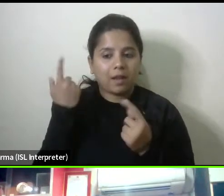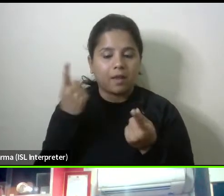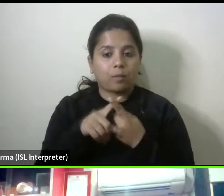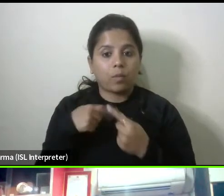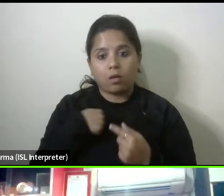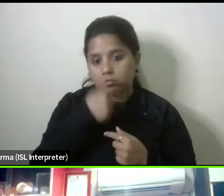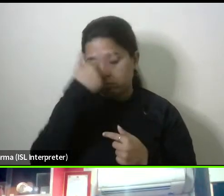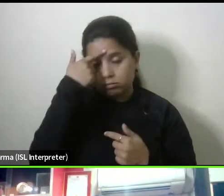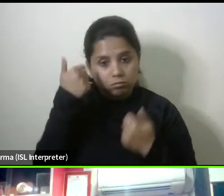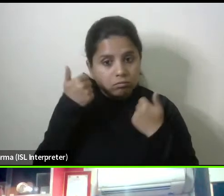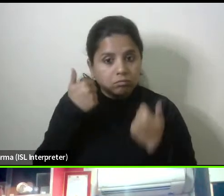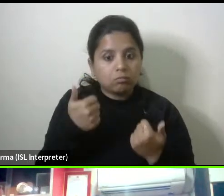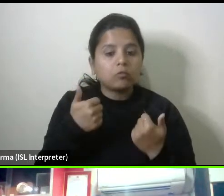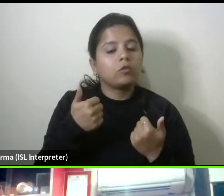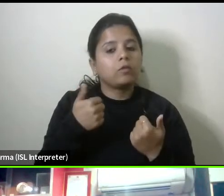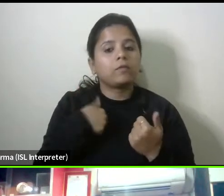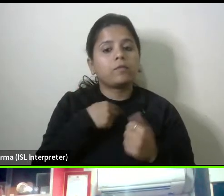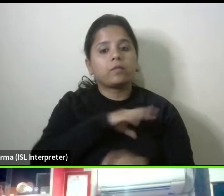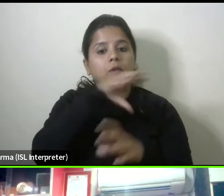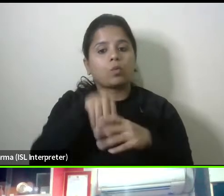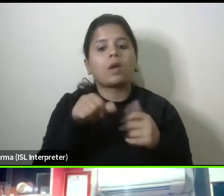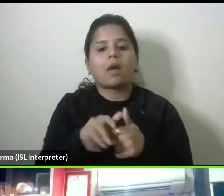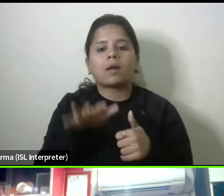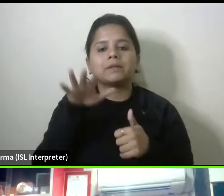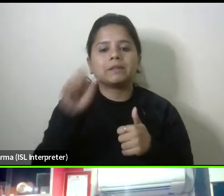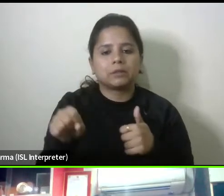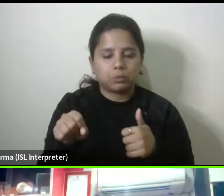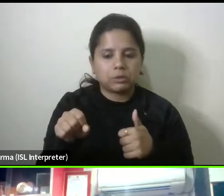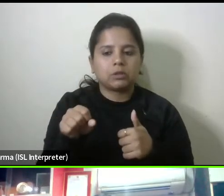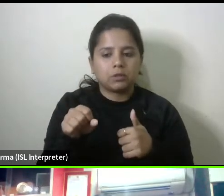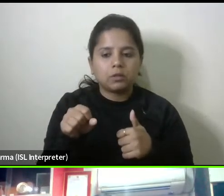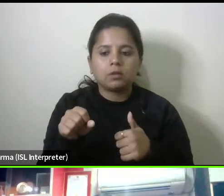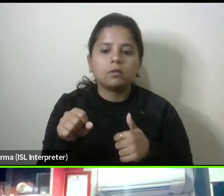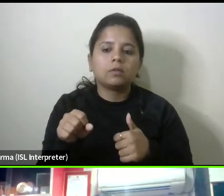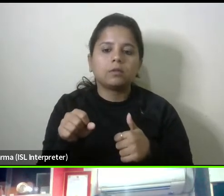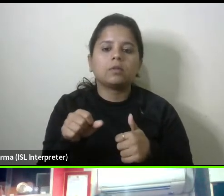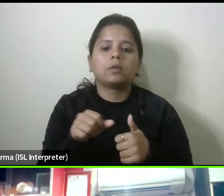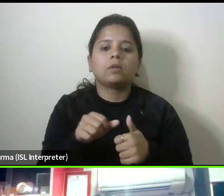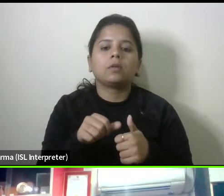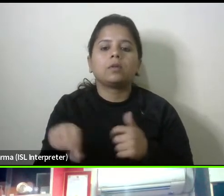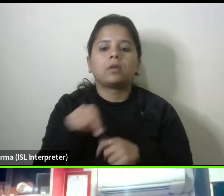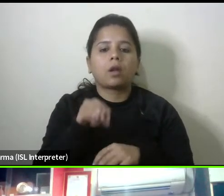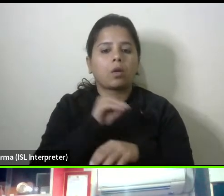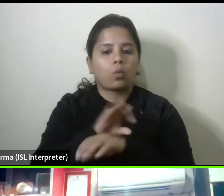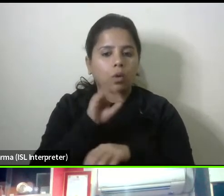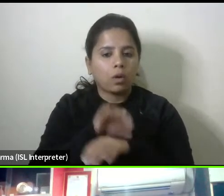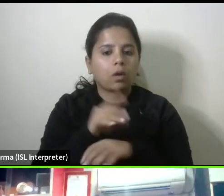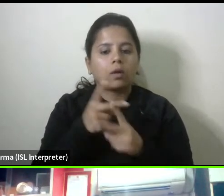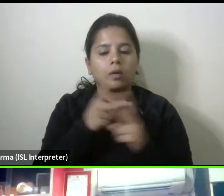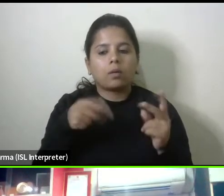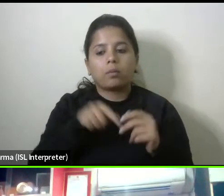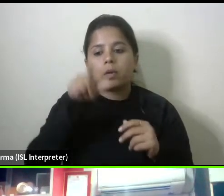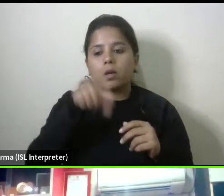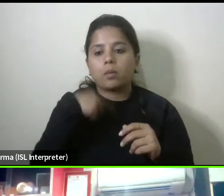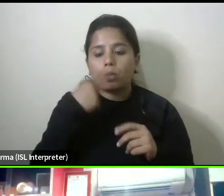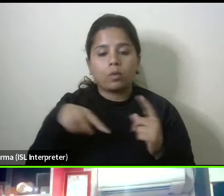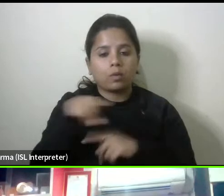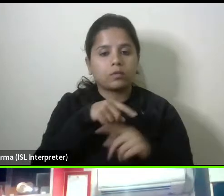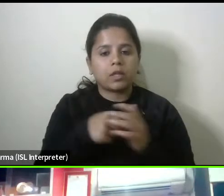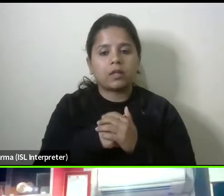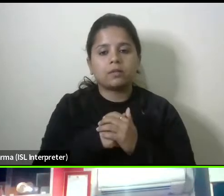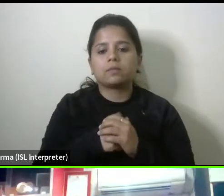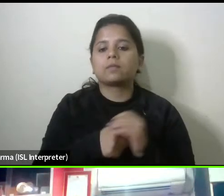to be the uh you know accessibility uh uh i would say consultants or you know people who were i mean the